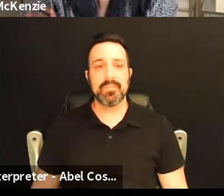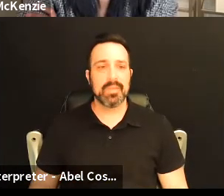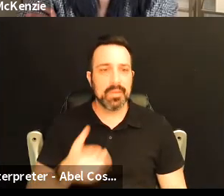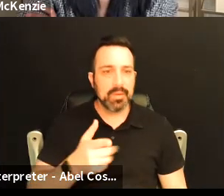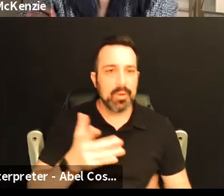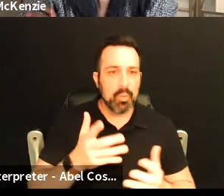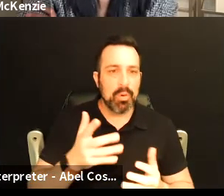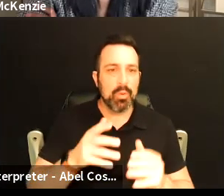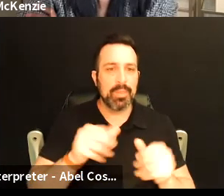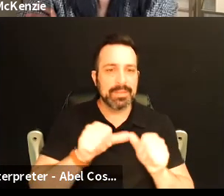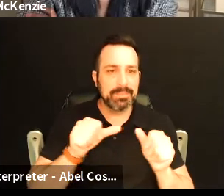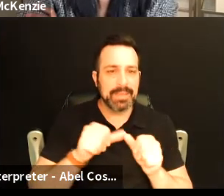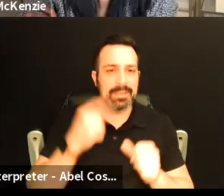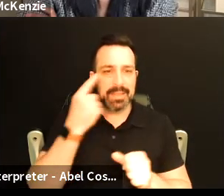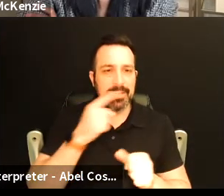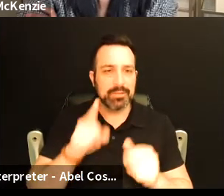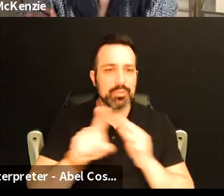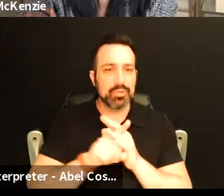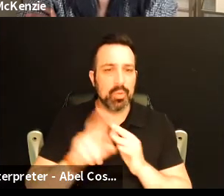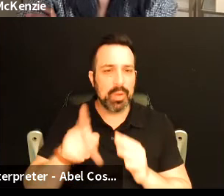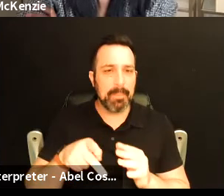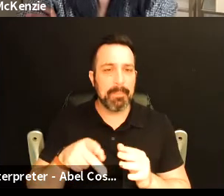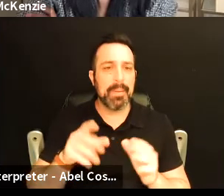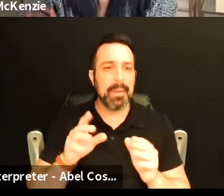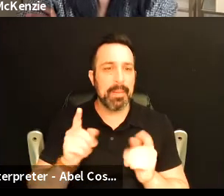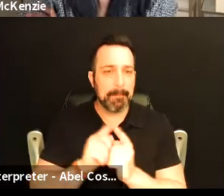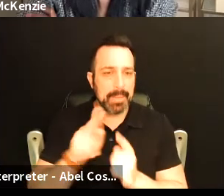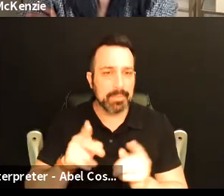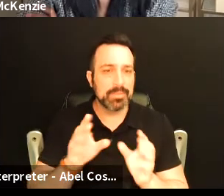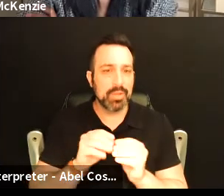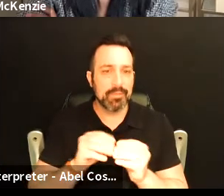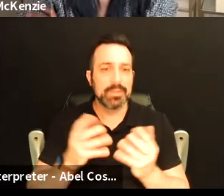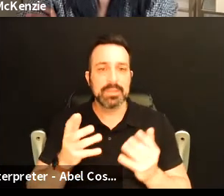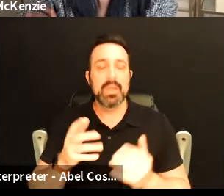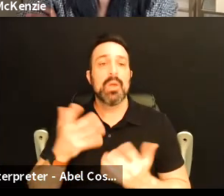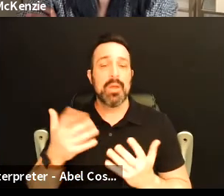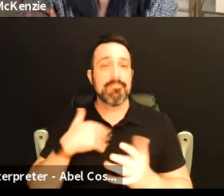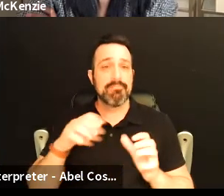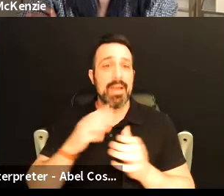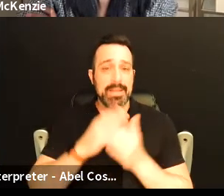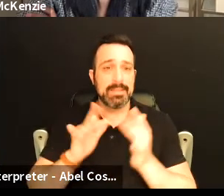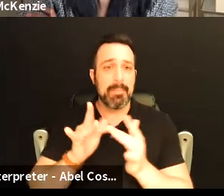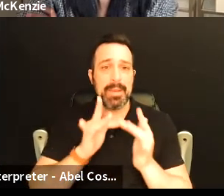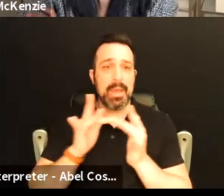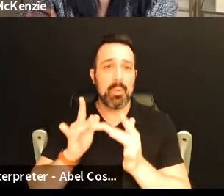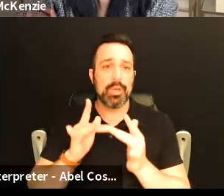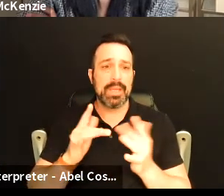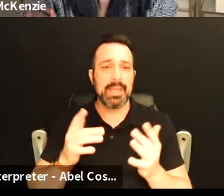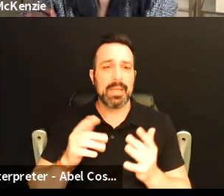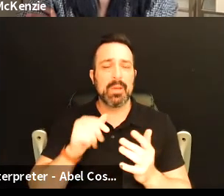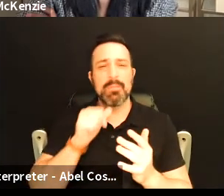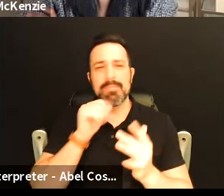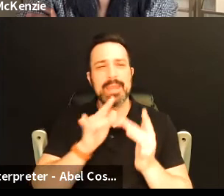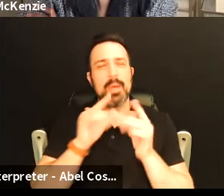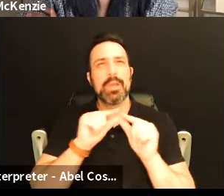you showed up at meetups conferences yeah like i i did some networking uh not networking groups